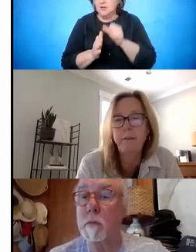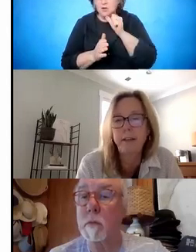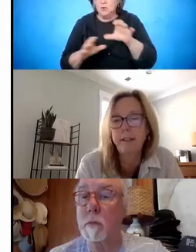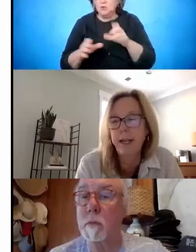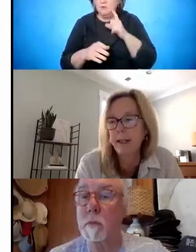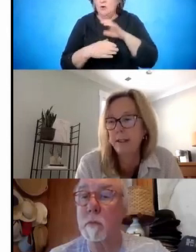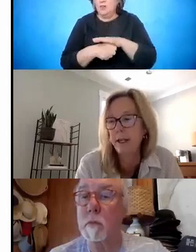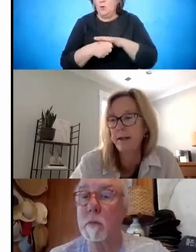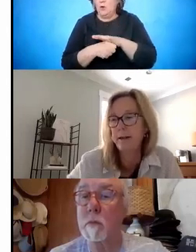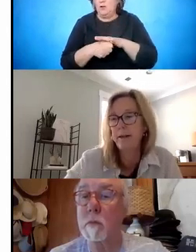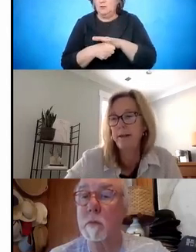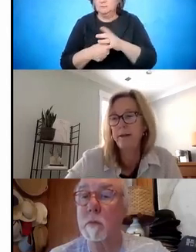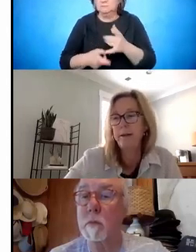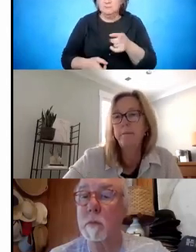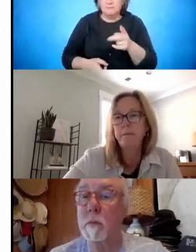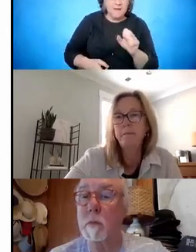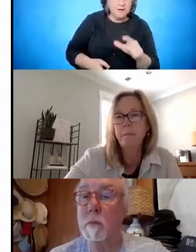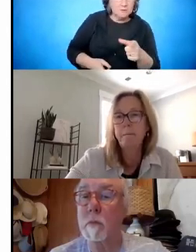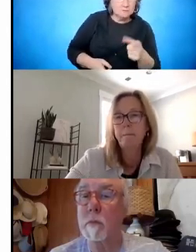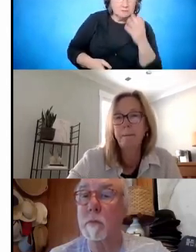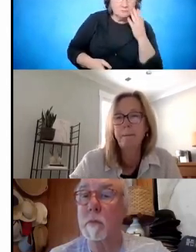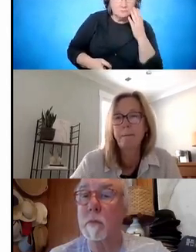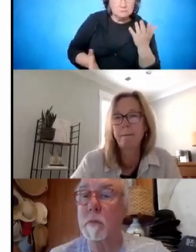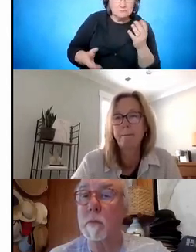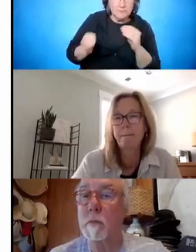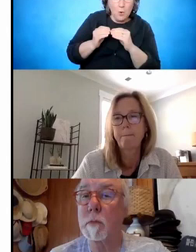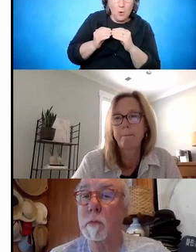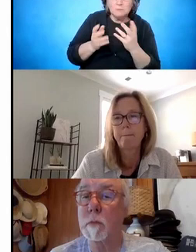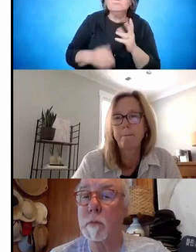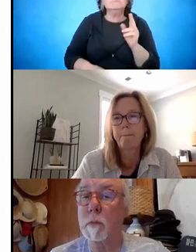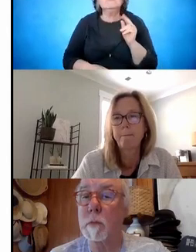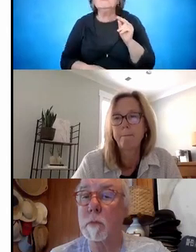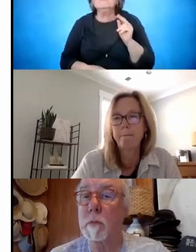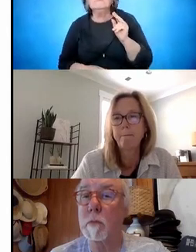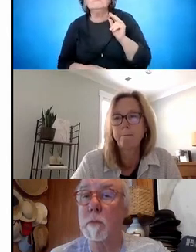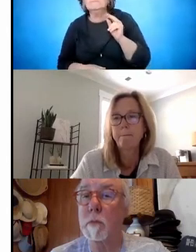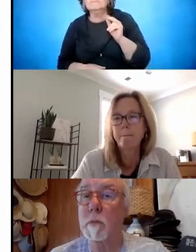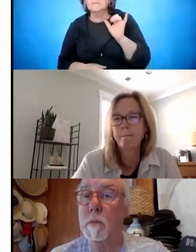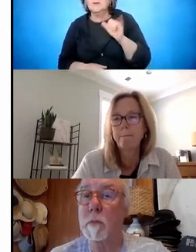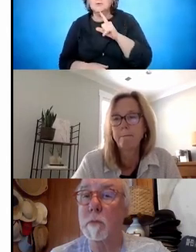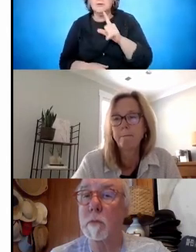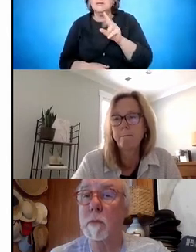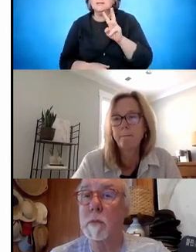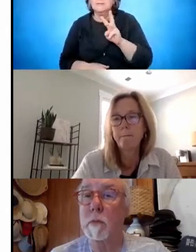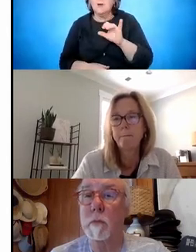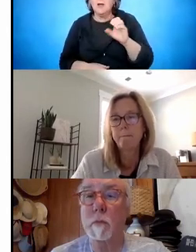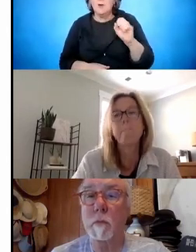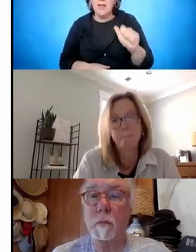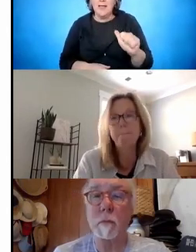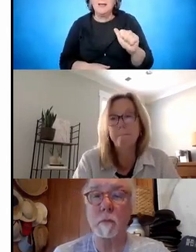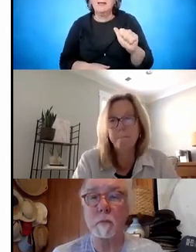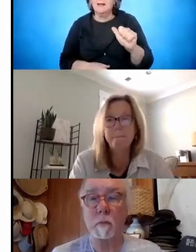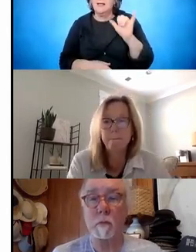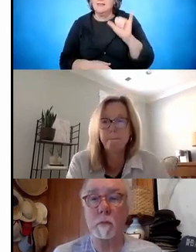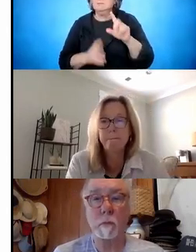know if you have anything to add to that. No. And it came out of, it was WIOA when that was